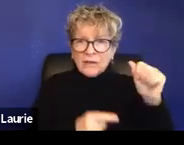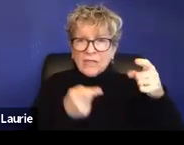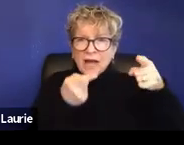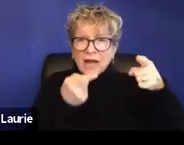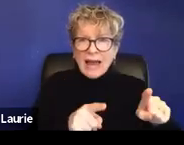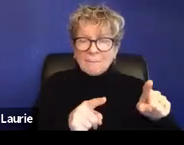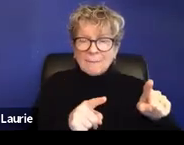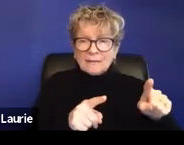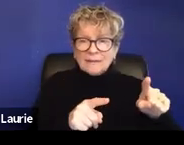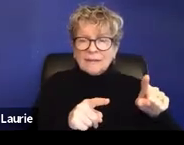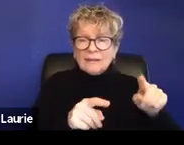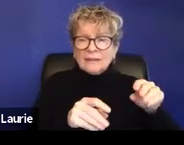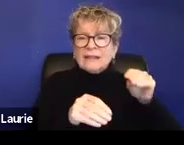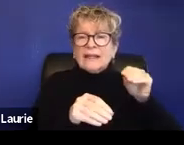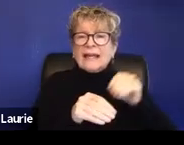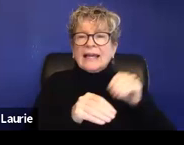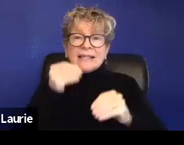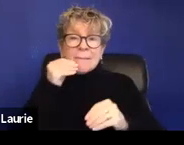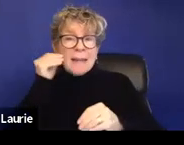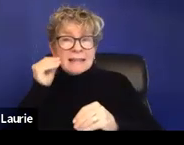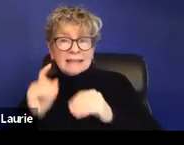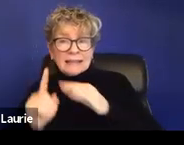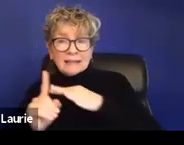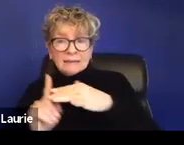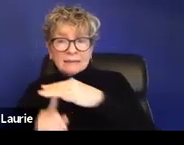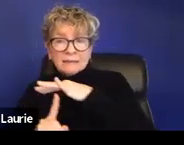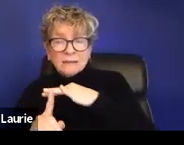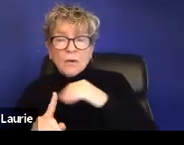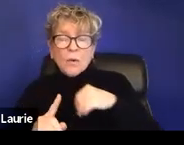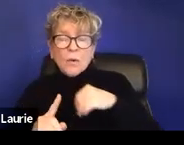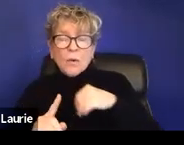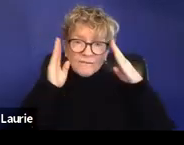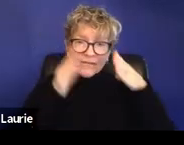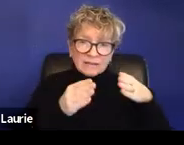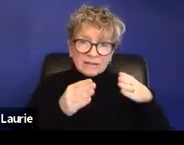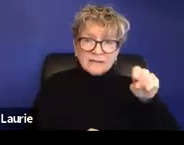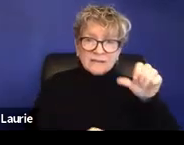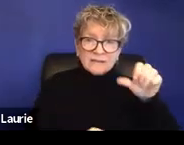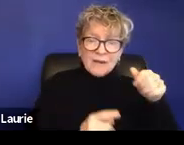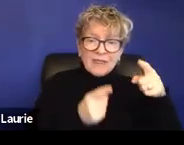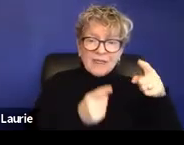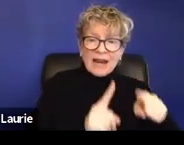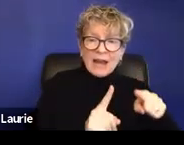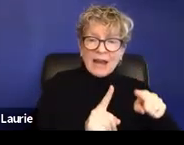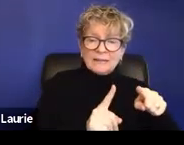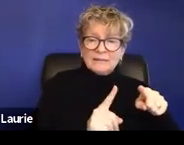domestic violence in the domestic situation, or we're so focused on the sexual assault that occurred by,